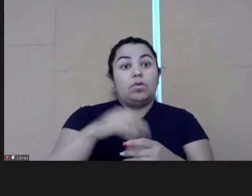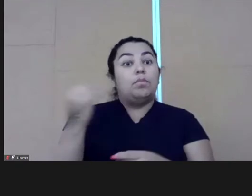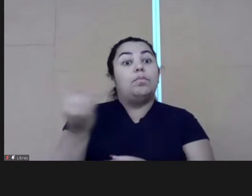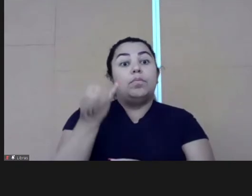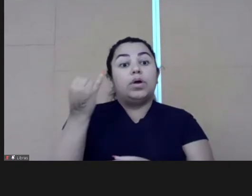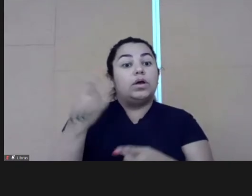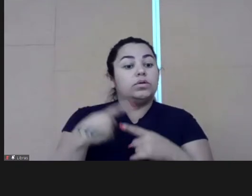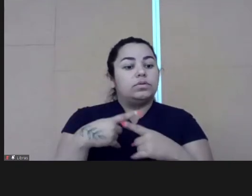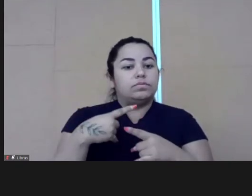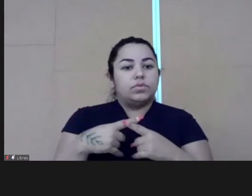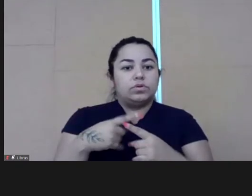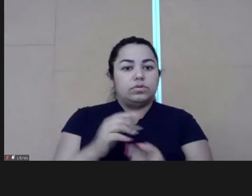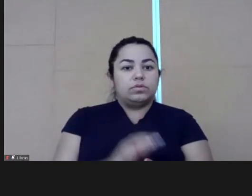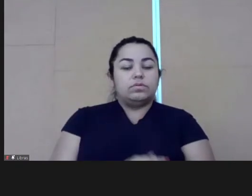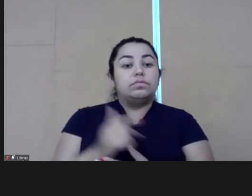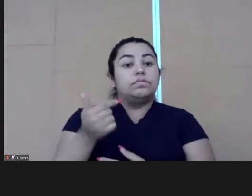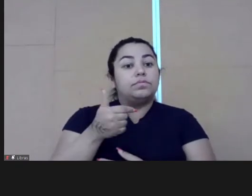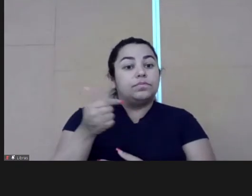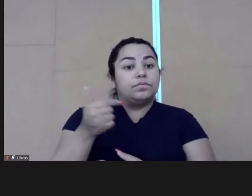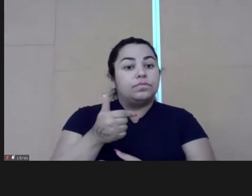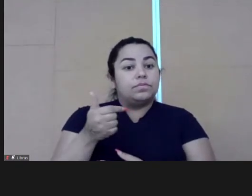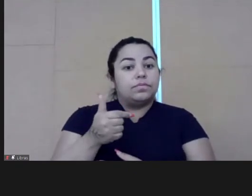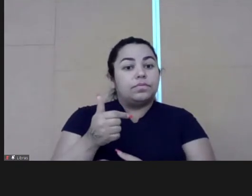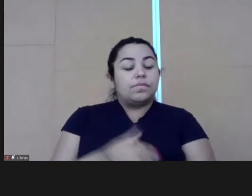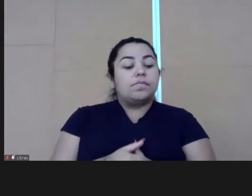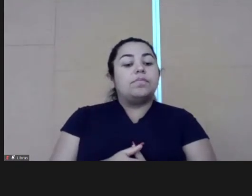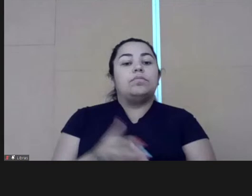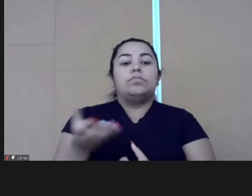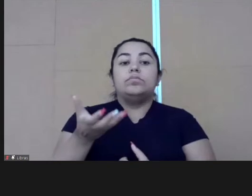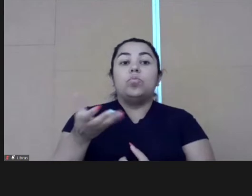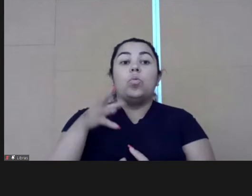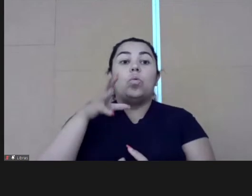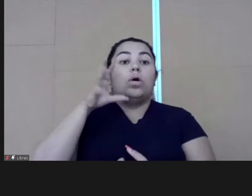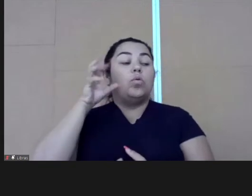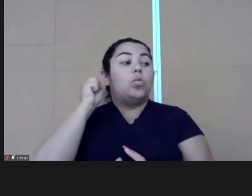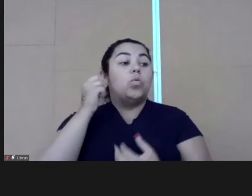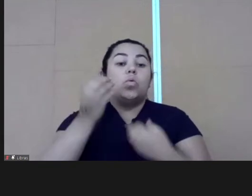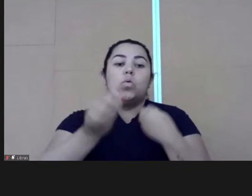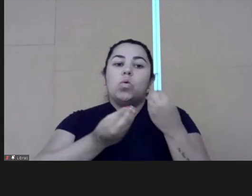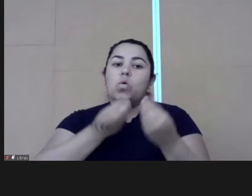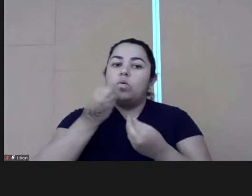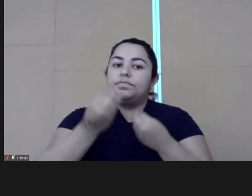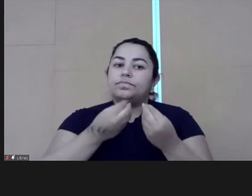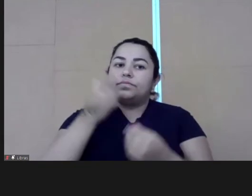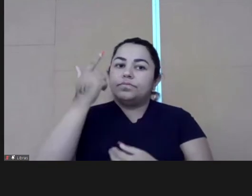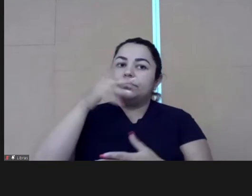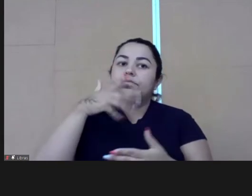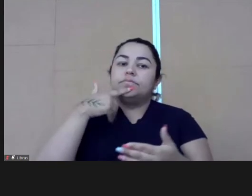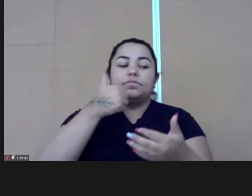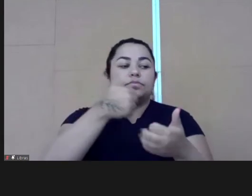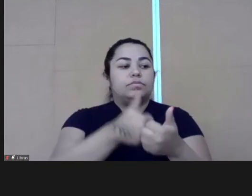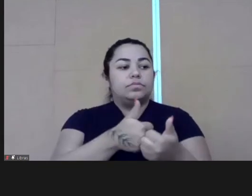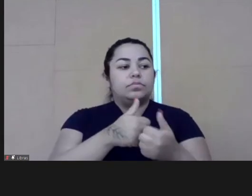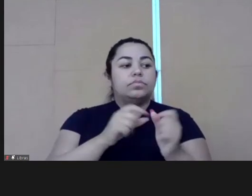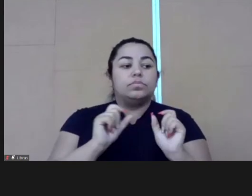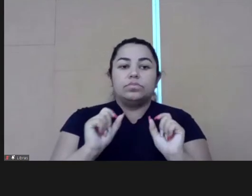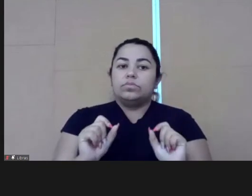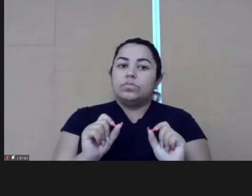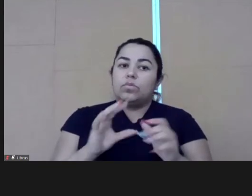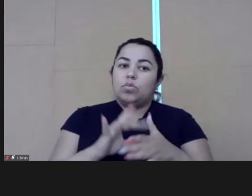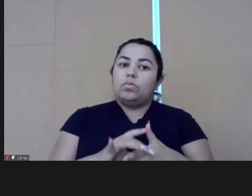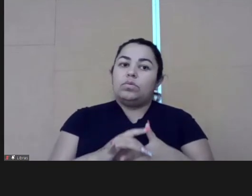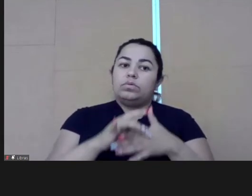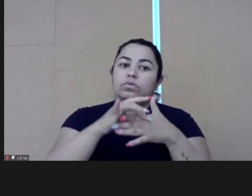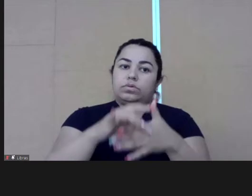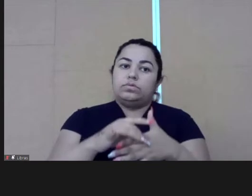in a better way from these people. And in second way, how can we have a better